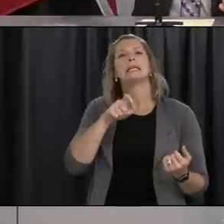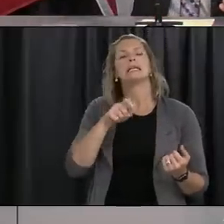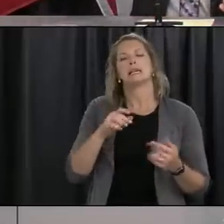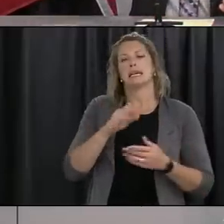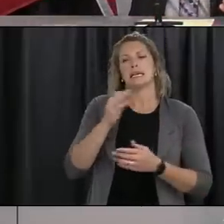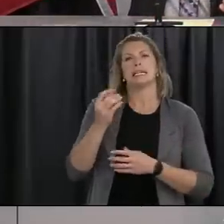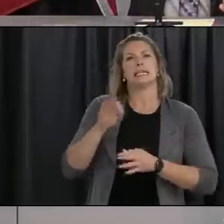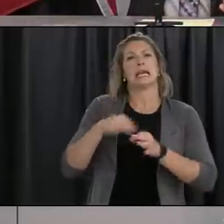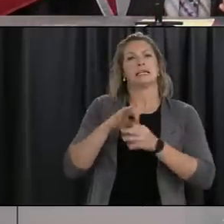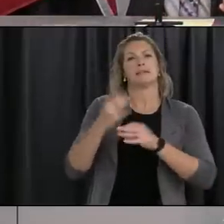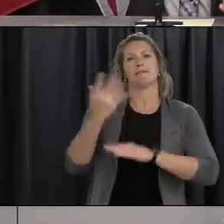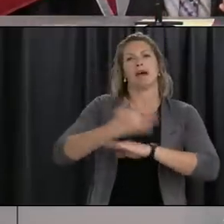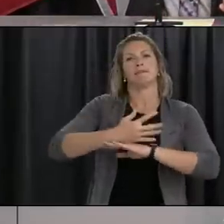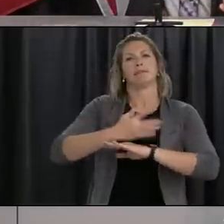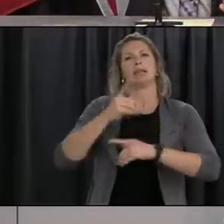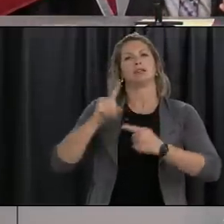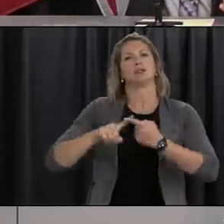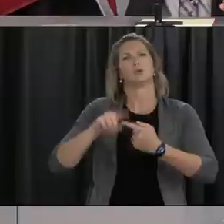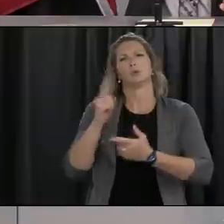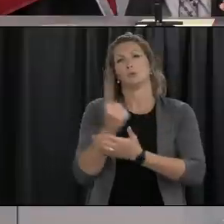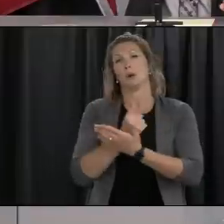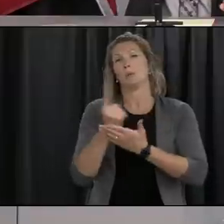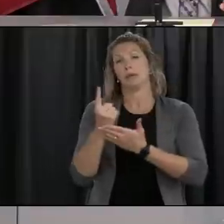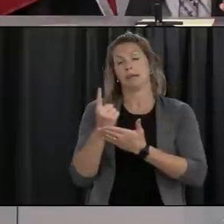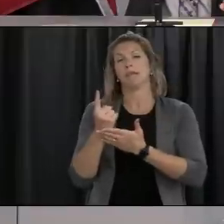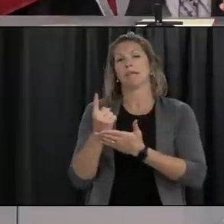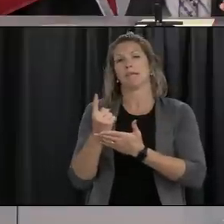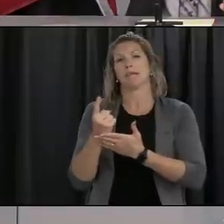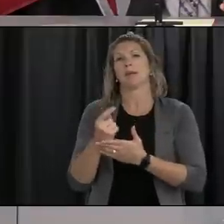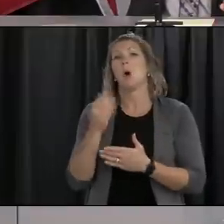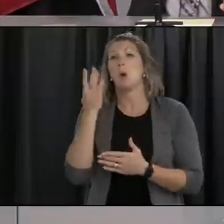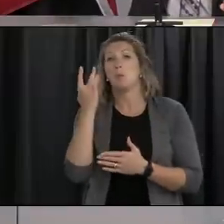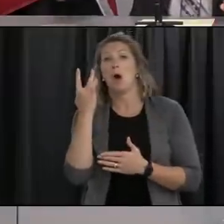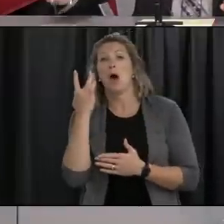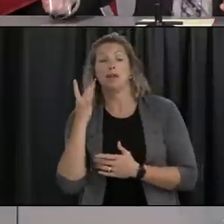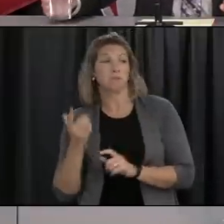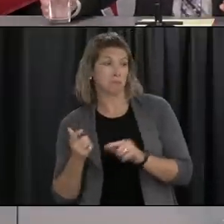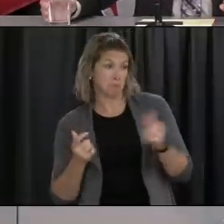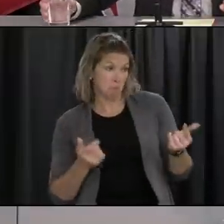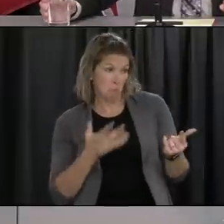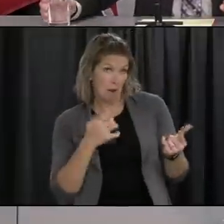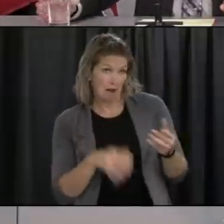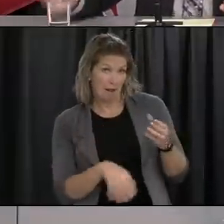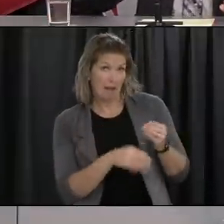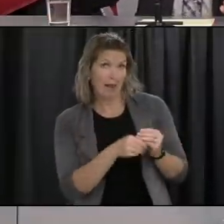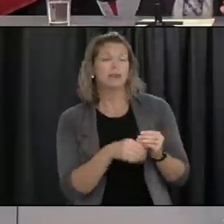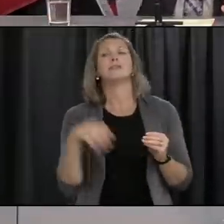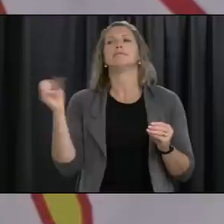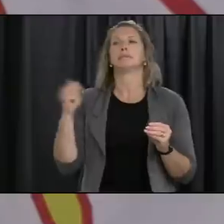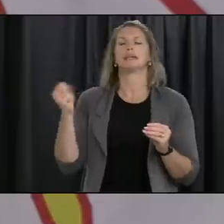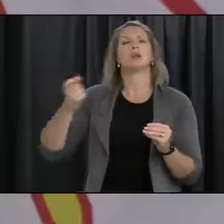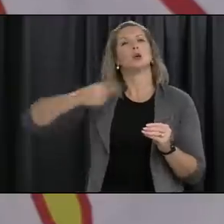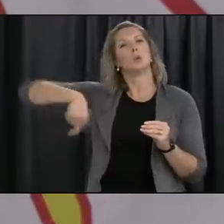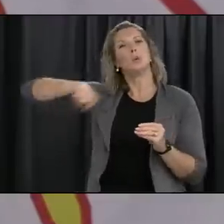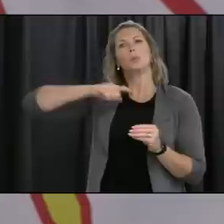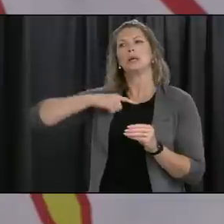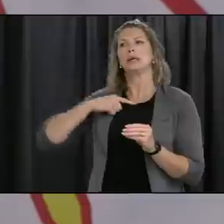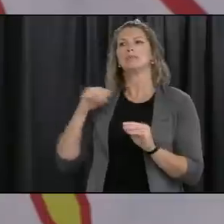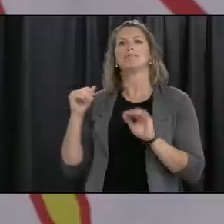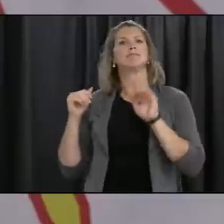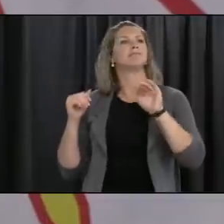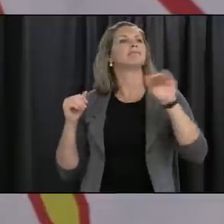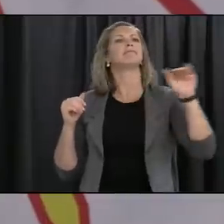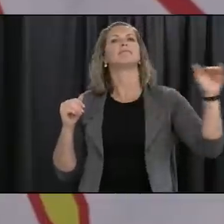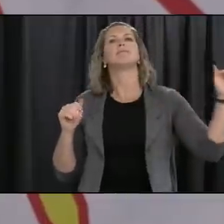and and we've looked at this uh long and hard and we've consulted with colleagues across this country with the chief mohs of various provinces and